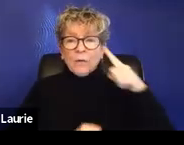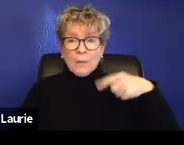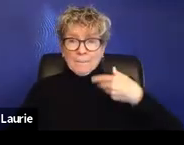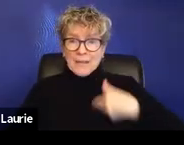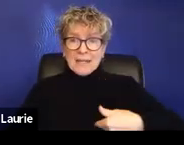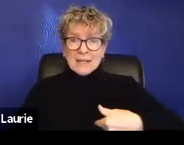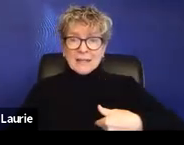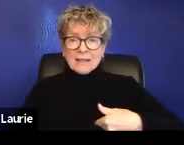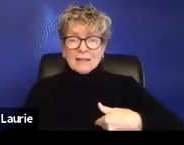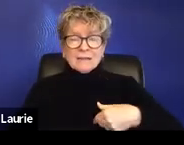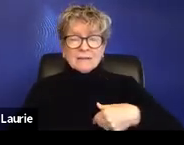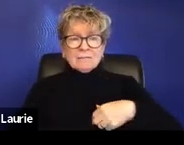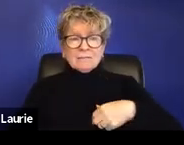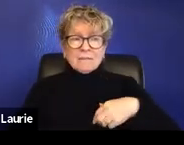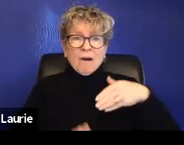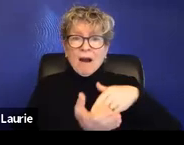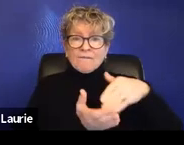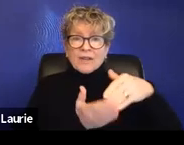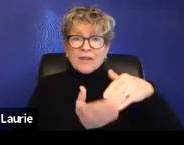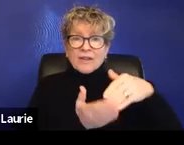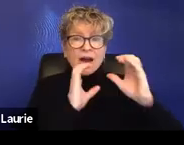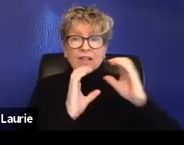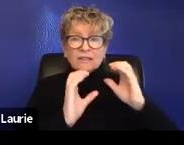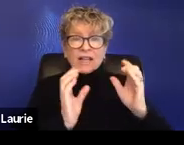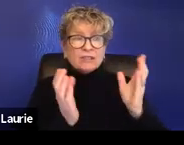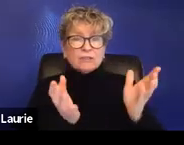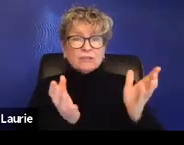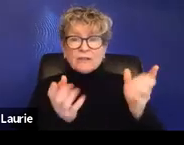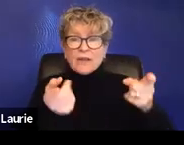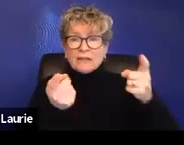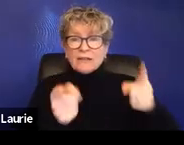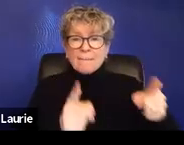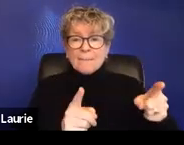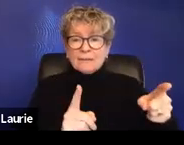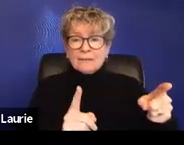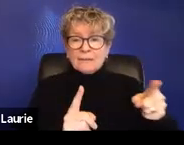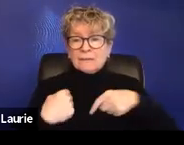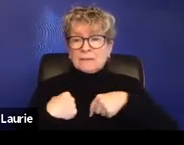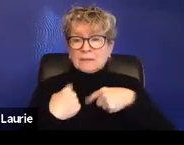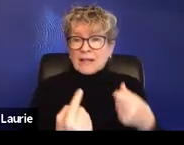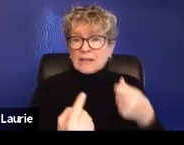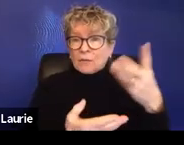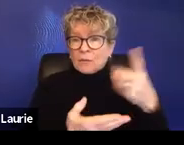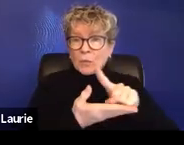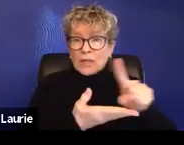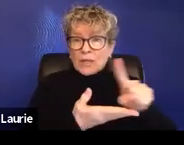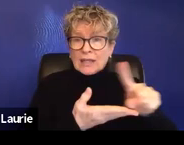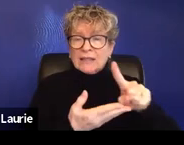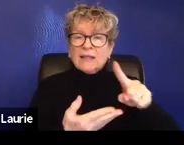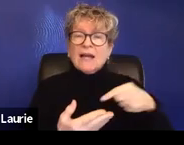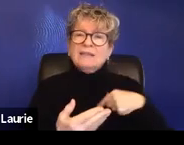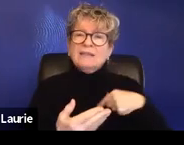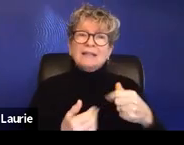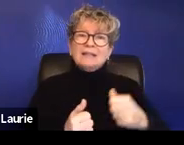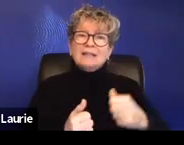kind of just a lot of the conversations that we've been having over the last, uh, few weeks is that survivors are whole people.